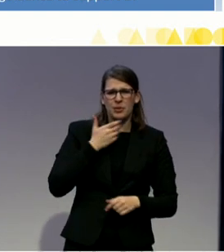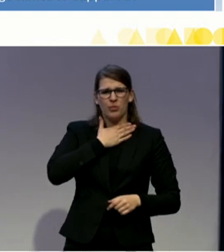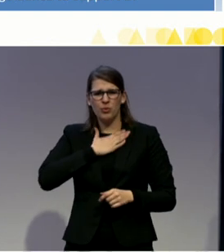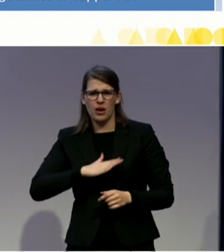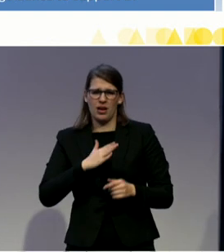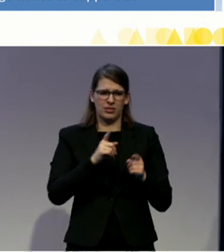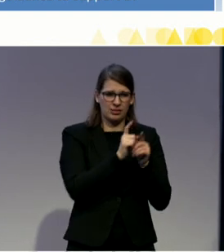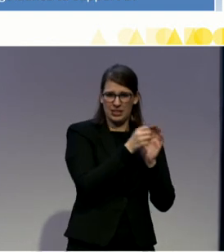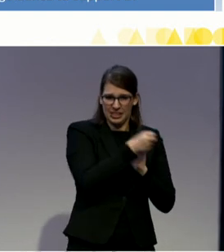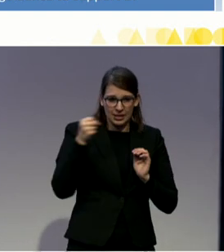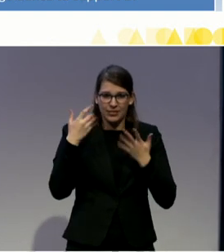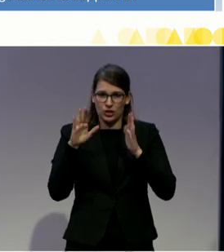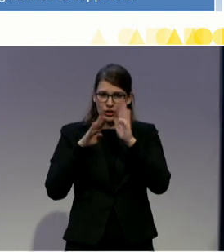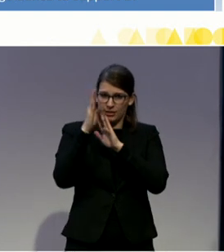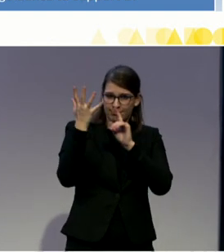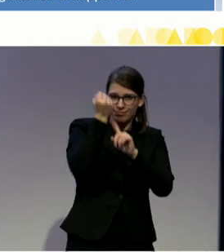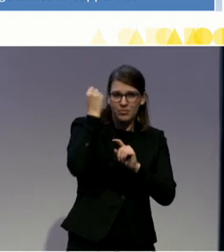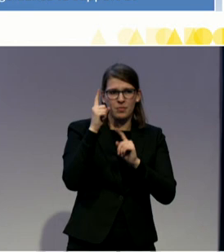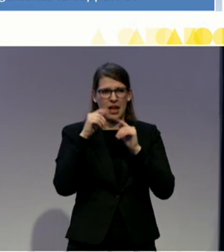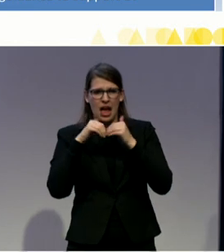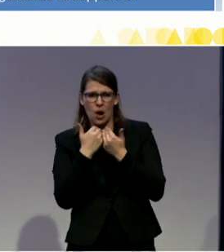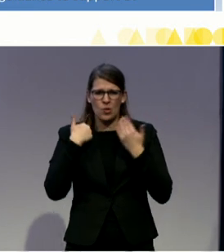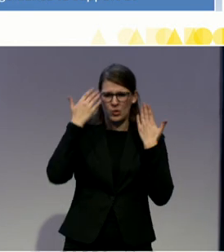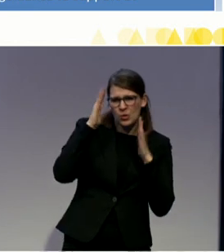And so having that practical guidance is really important.